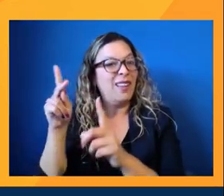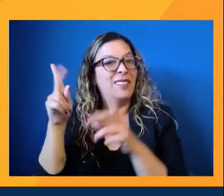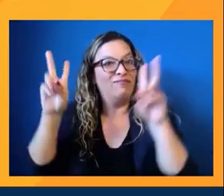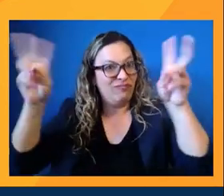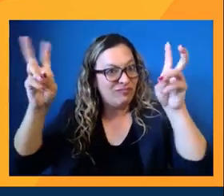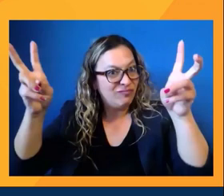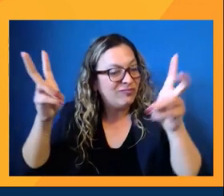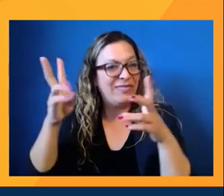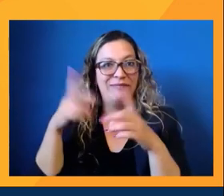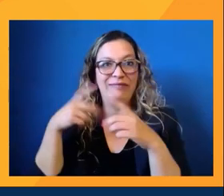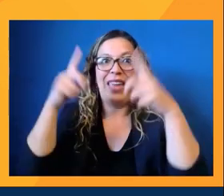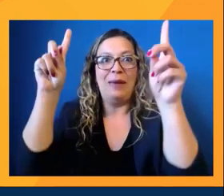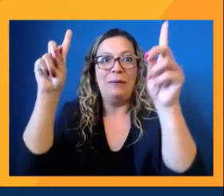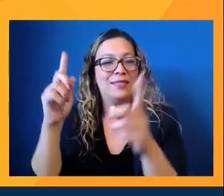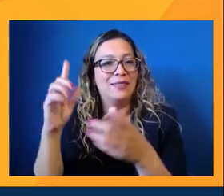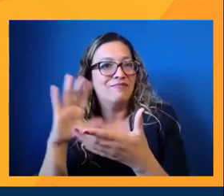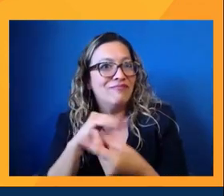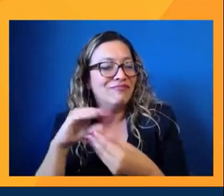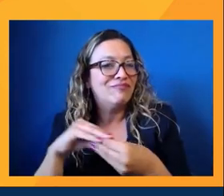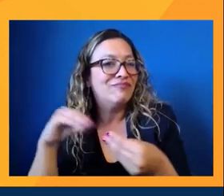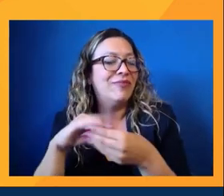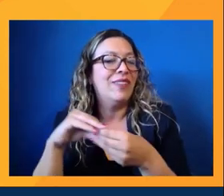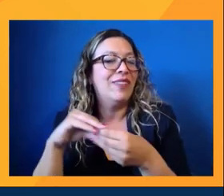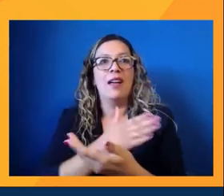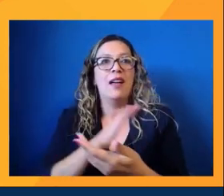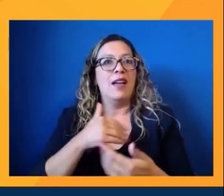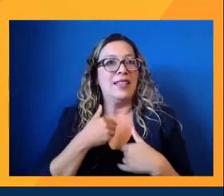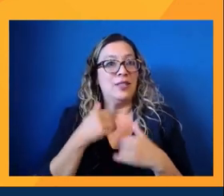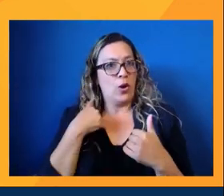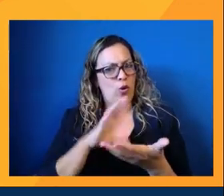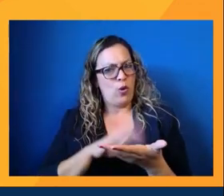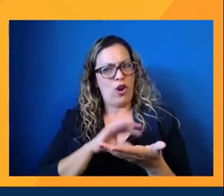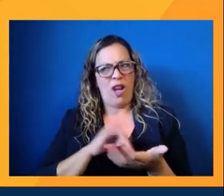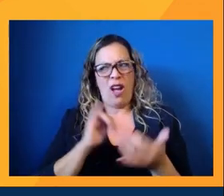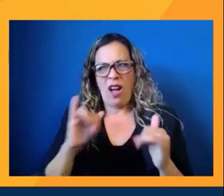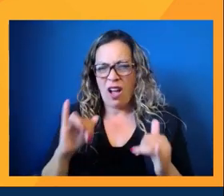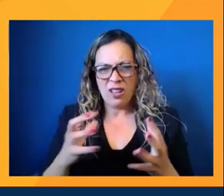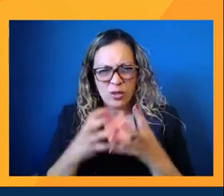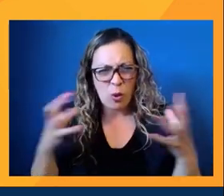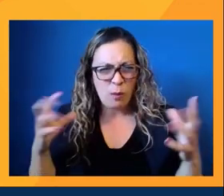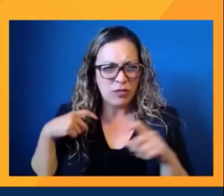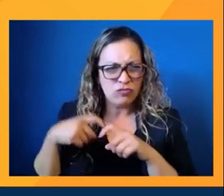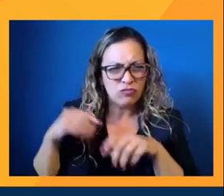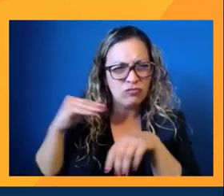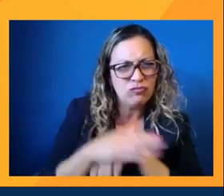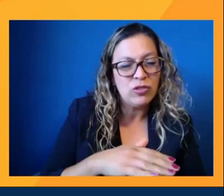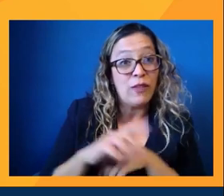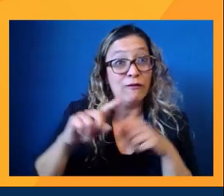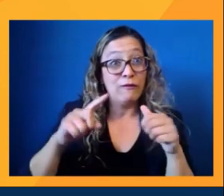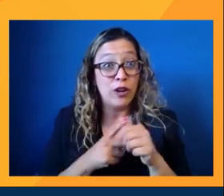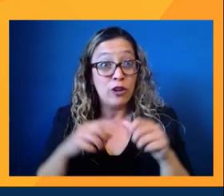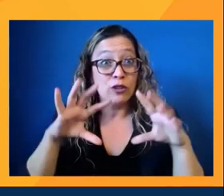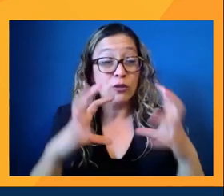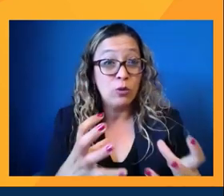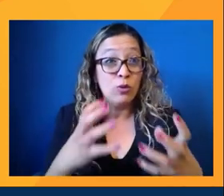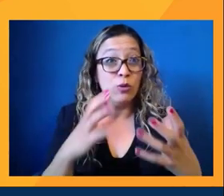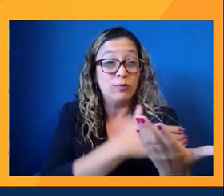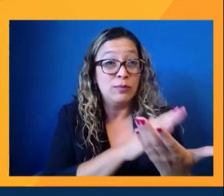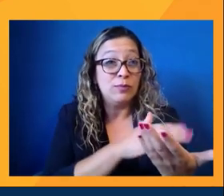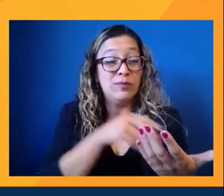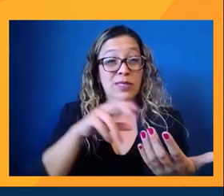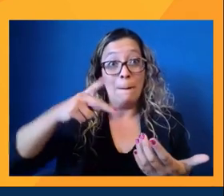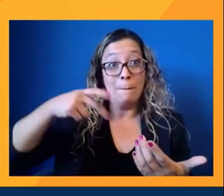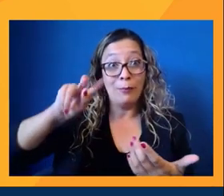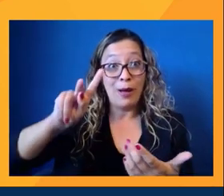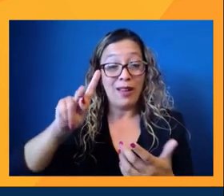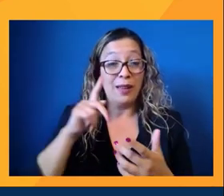aha moments where you're like, oh, wow, I had no idea that that happened. Or like the first band that was called The Pump Band were a bunch of Mexican kids from Detroit.